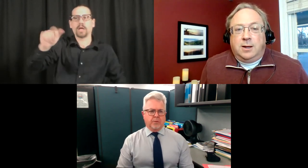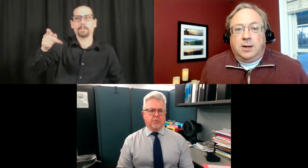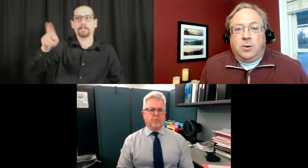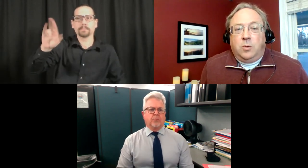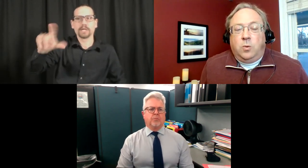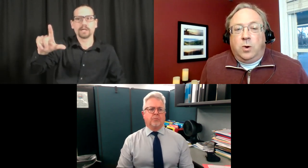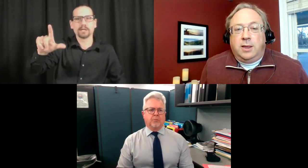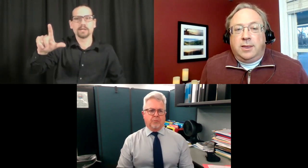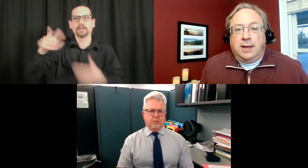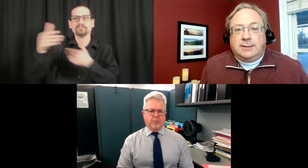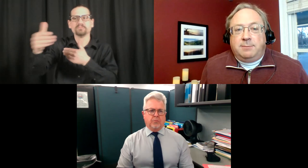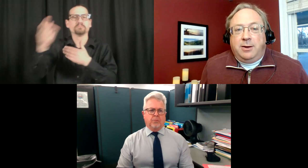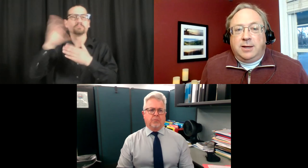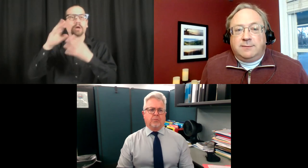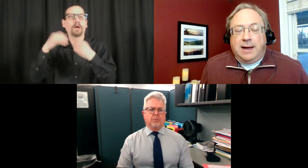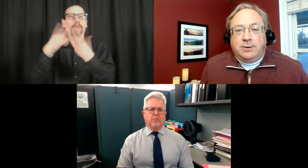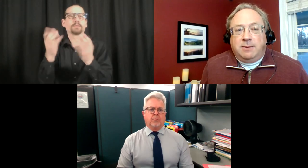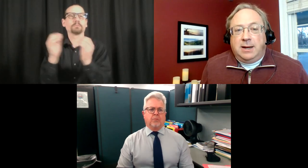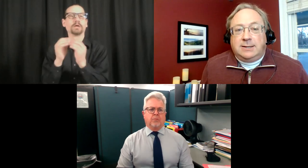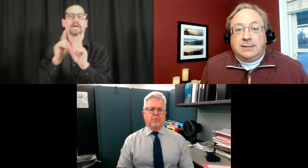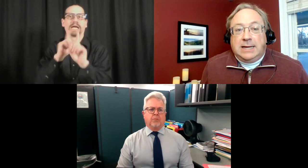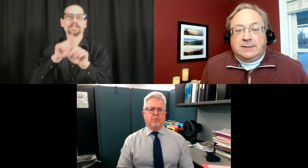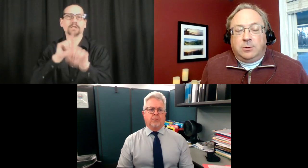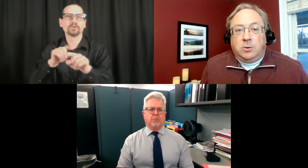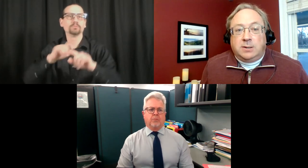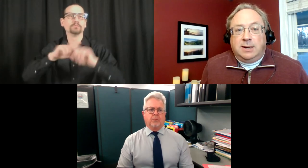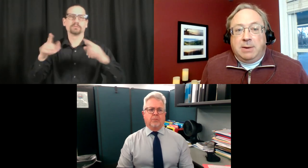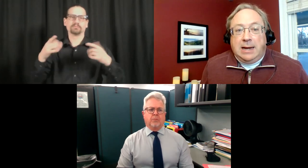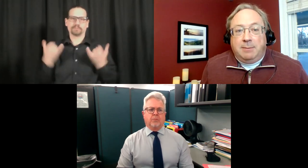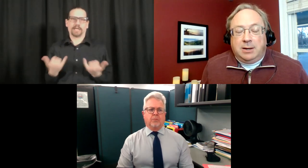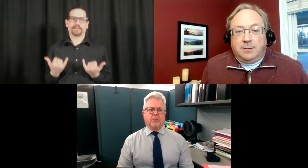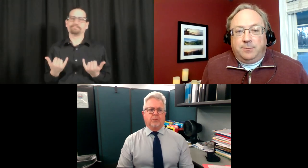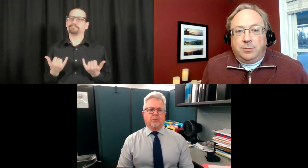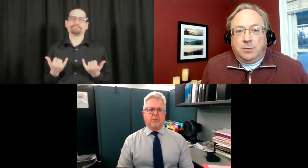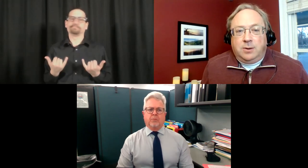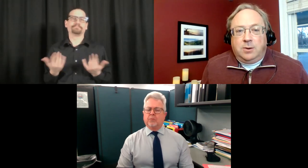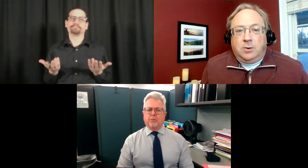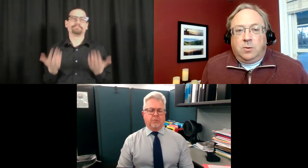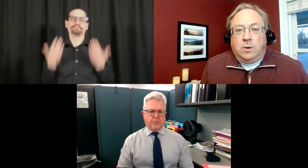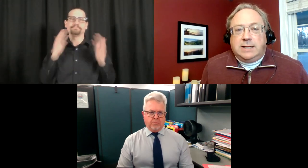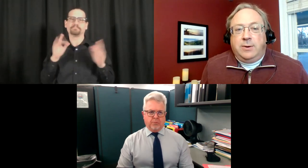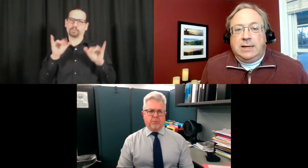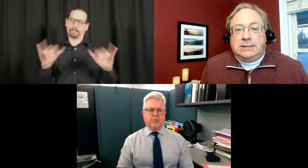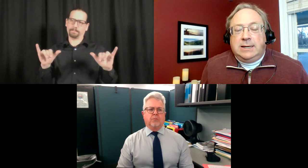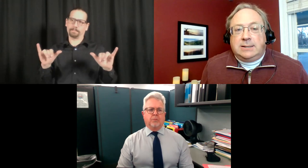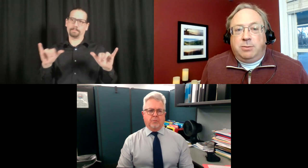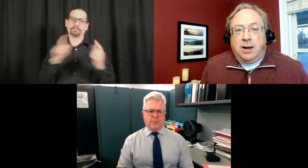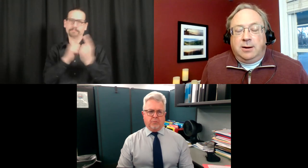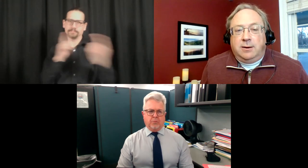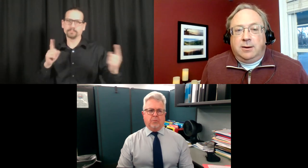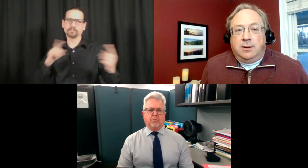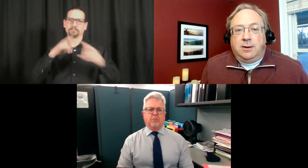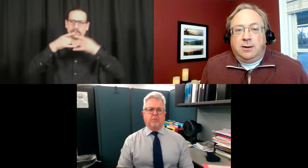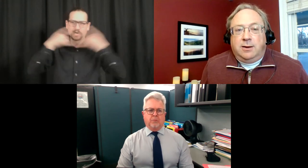Remember, one of the things about this virus that made it successful causing a pandemic was how easily it